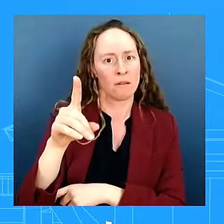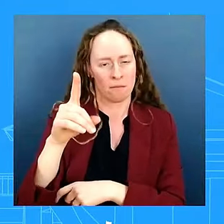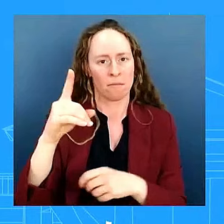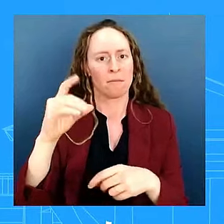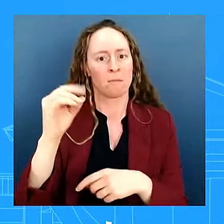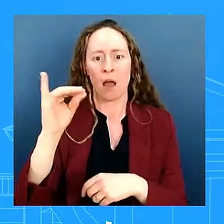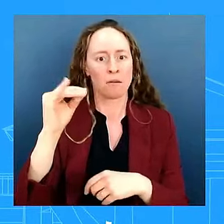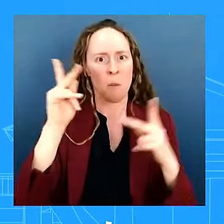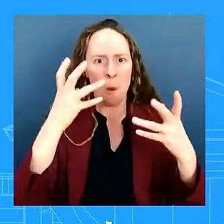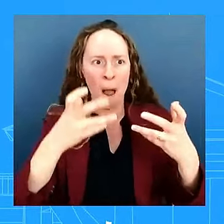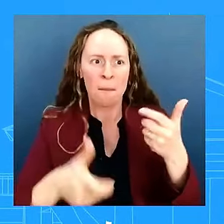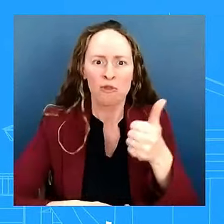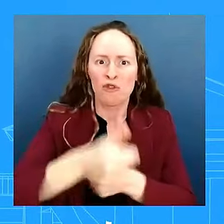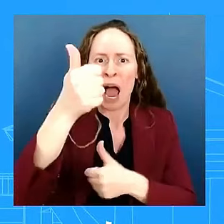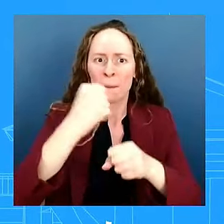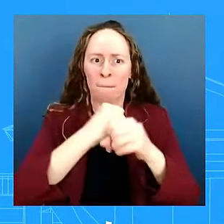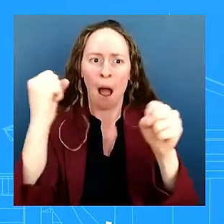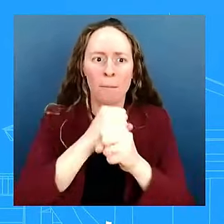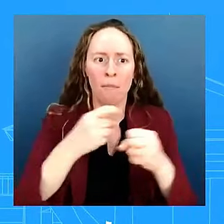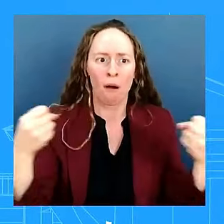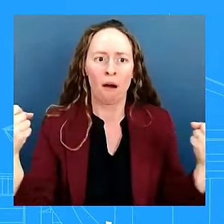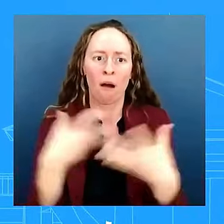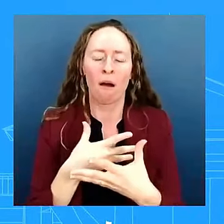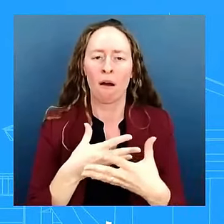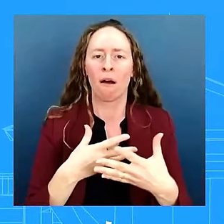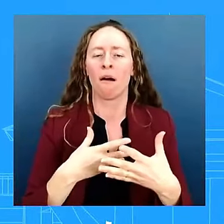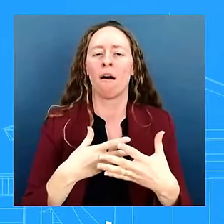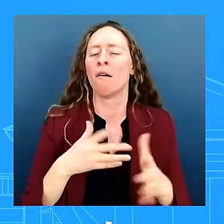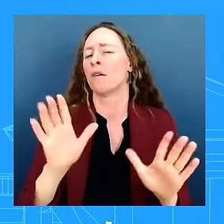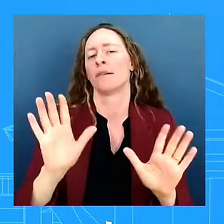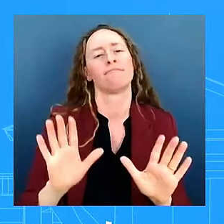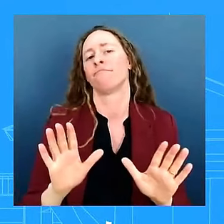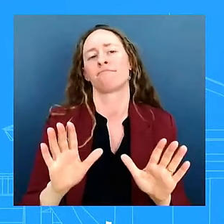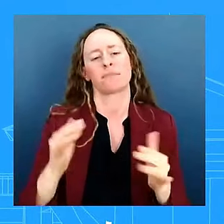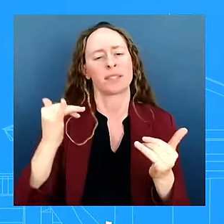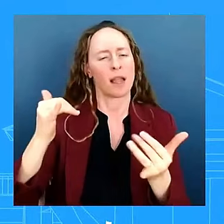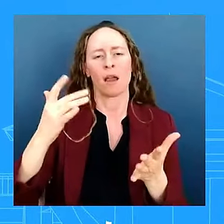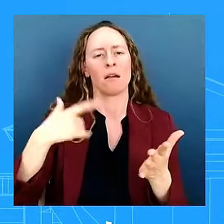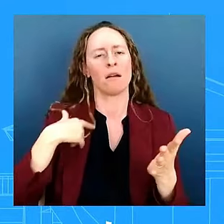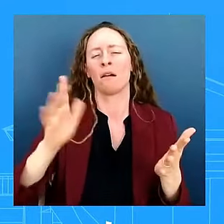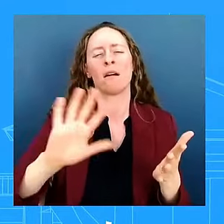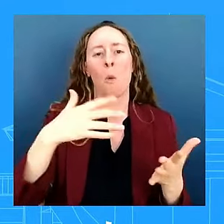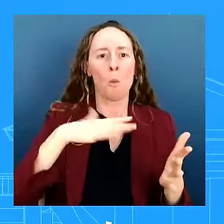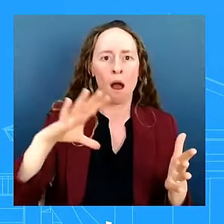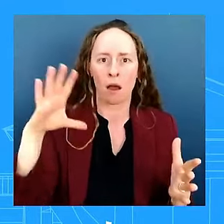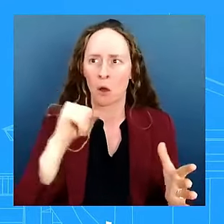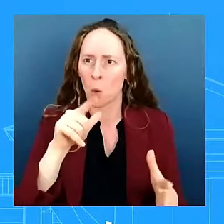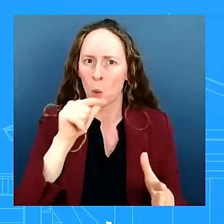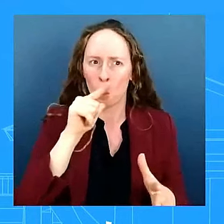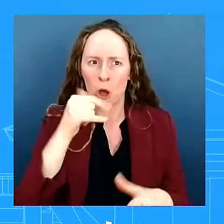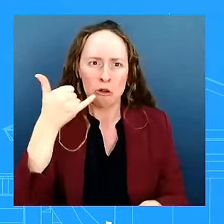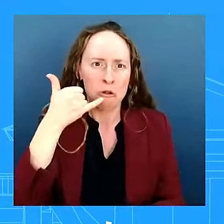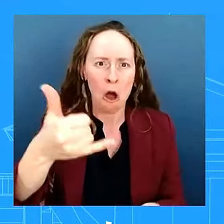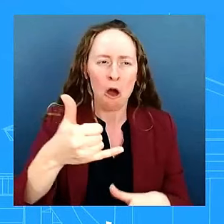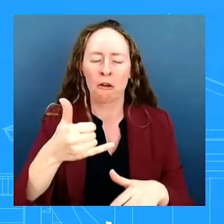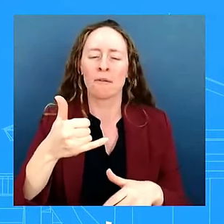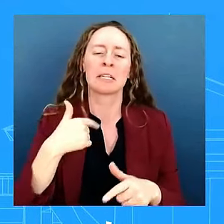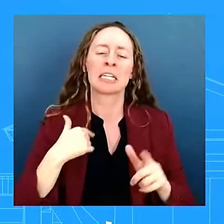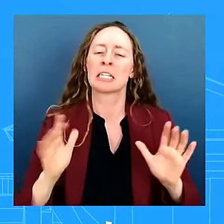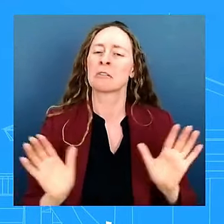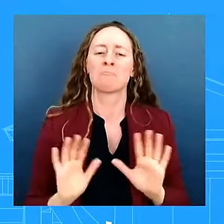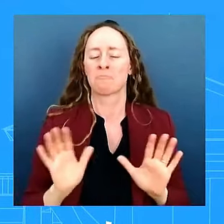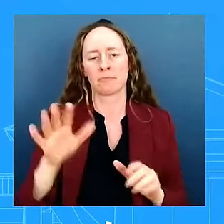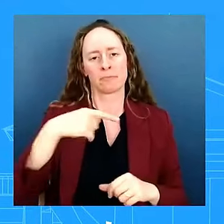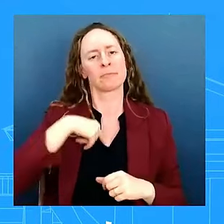guidance i don't want to speculate from here uh the source of the bomb threat but i do want to take a step back i think it's important that